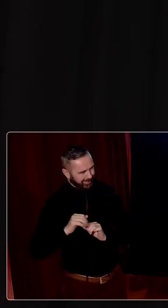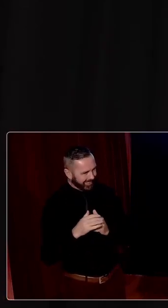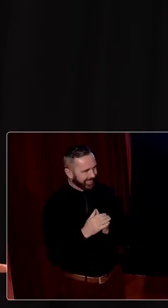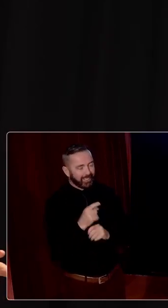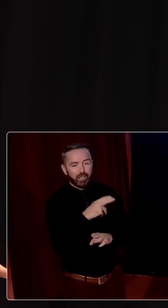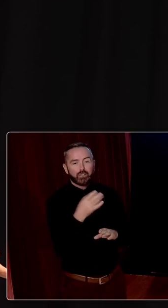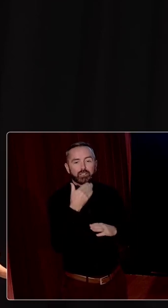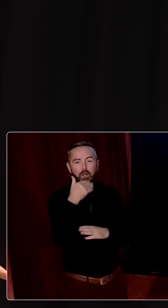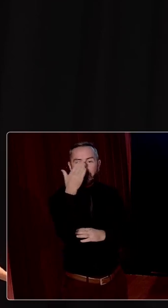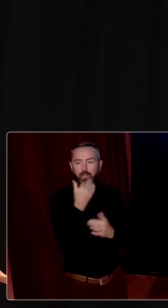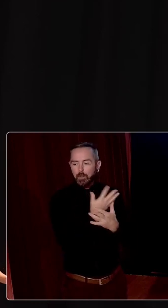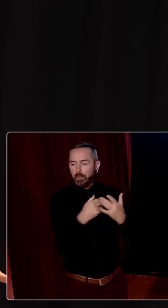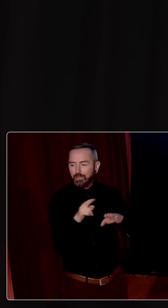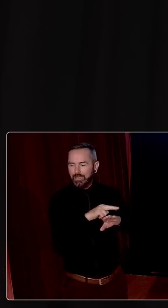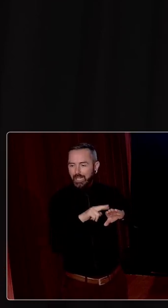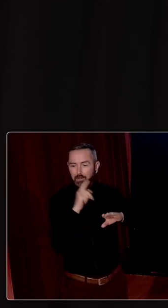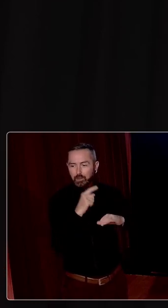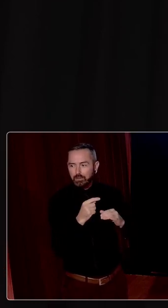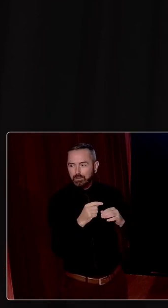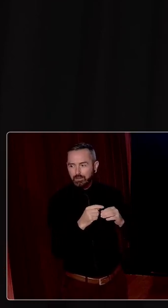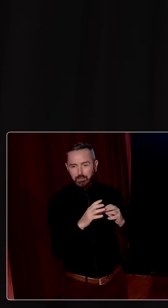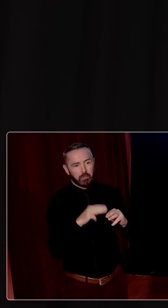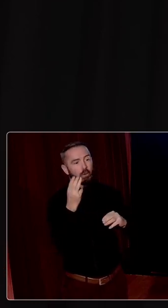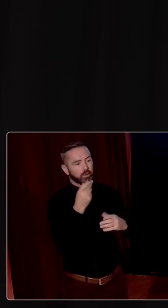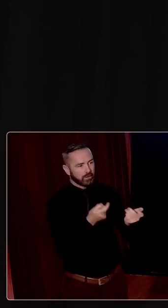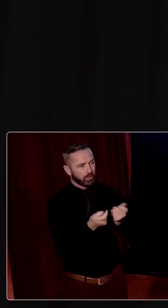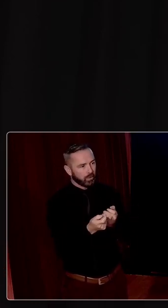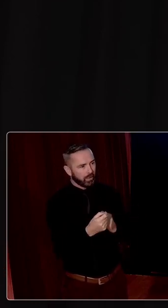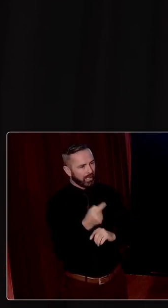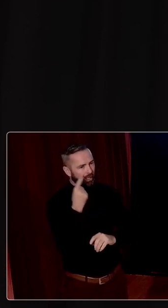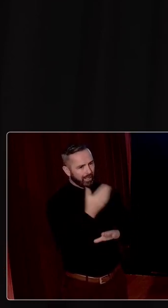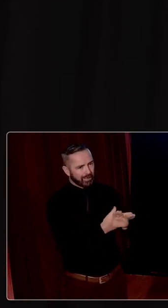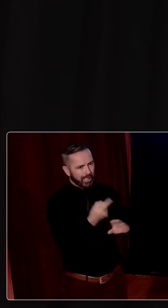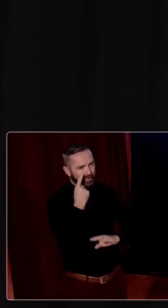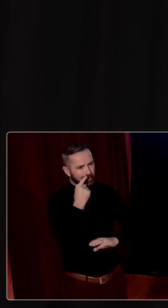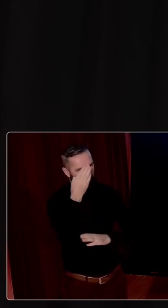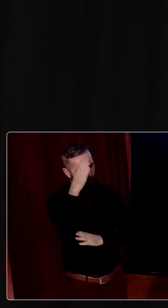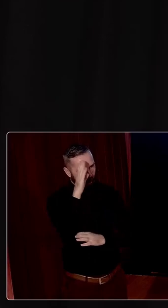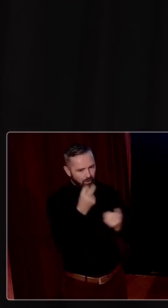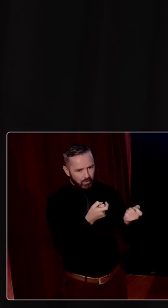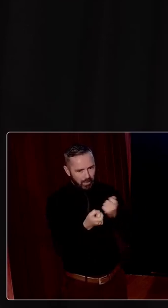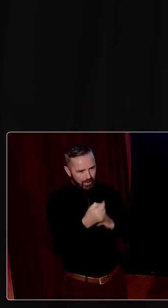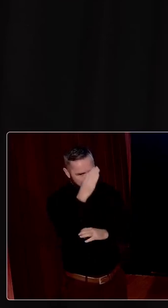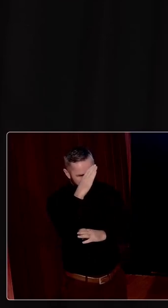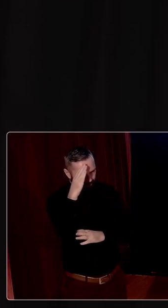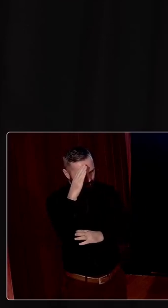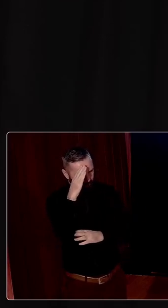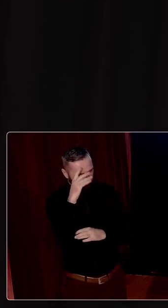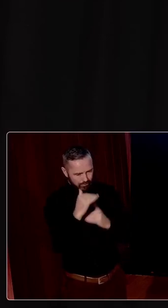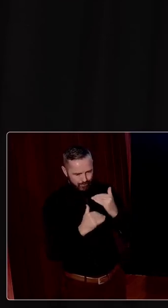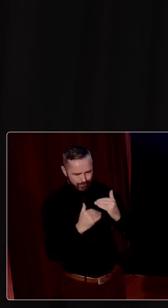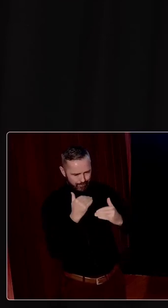multinationals, but predominantly so, you began to see Irish managers making their way through